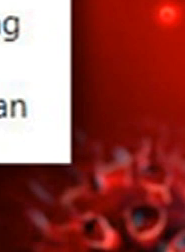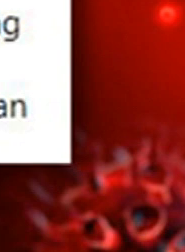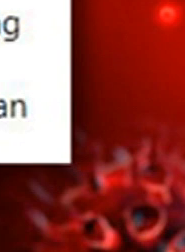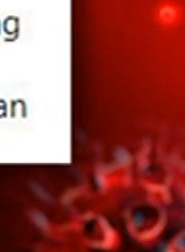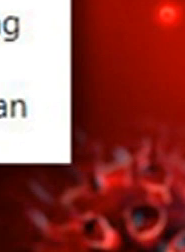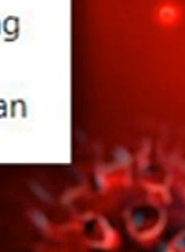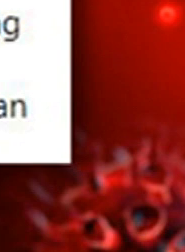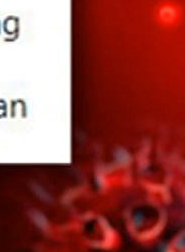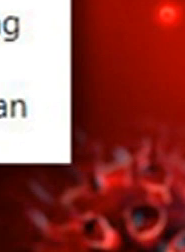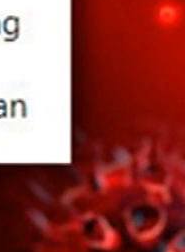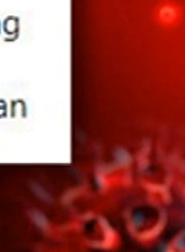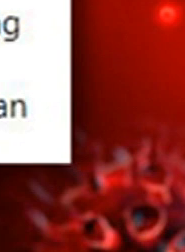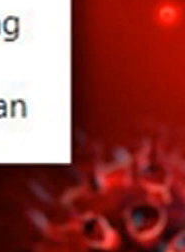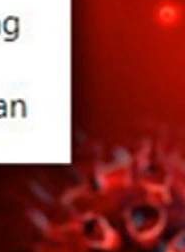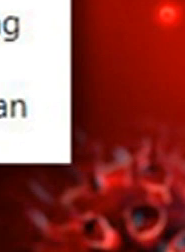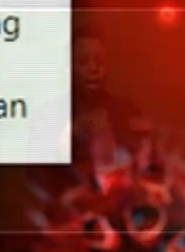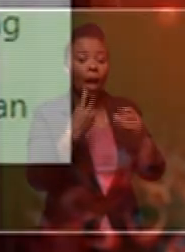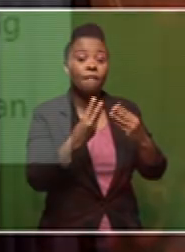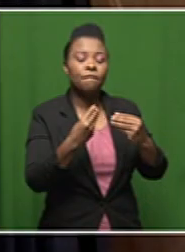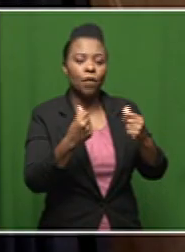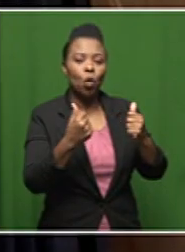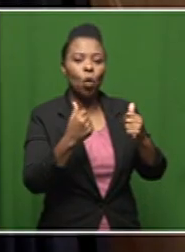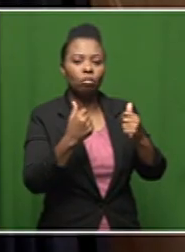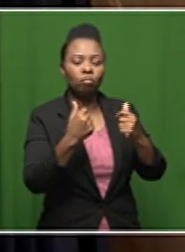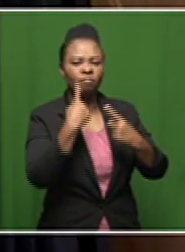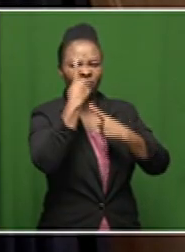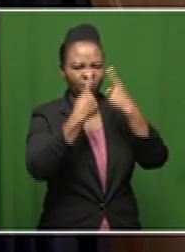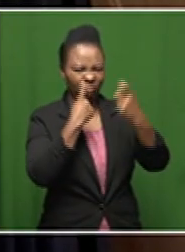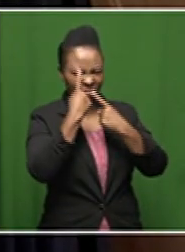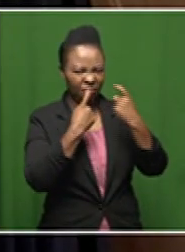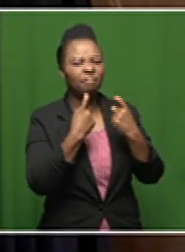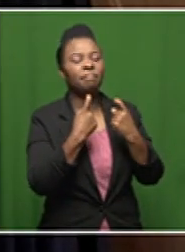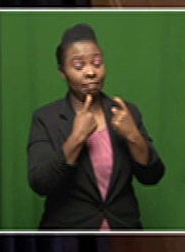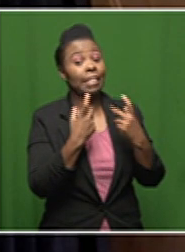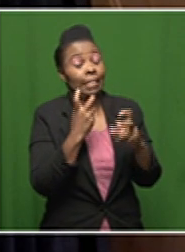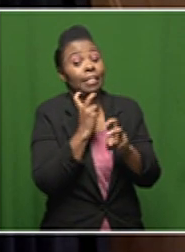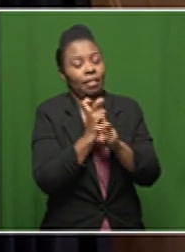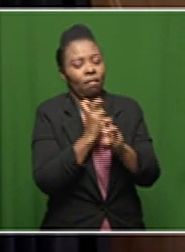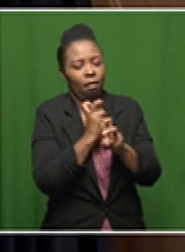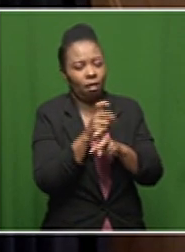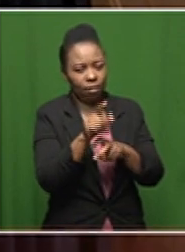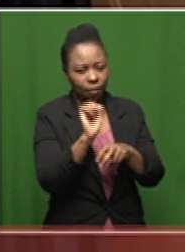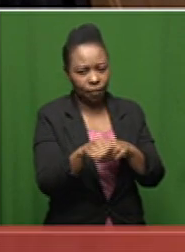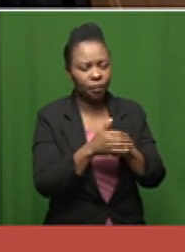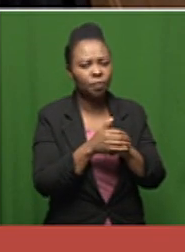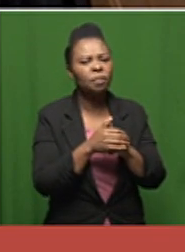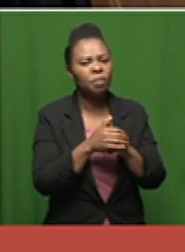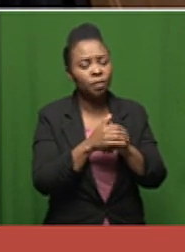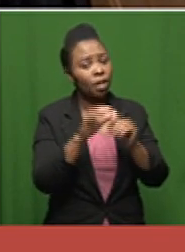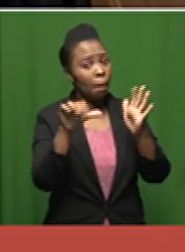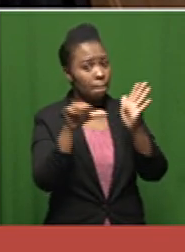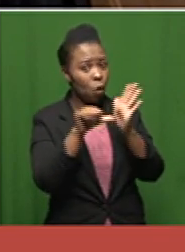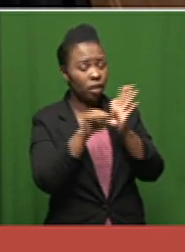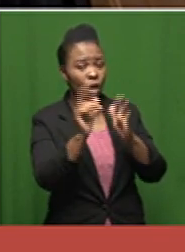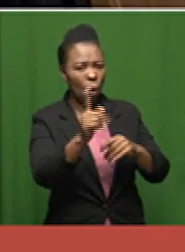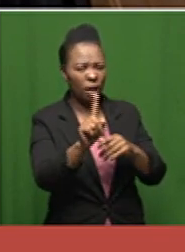yeah so i have i've had a few of those patients as well peter and it's a very very difficult one and i think it's important to to look for a few